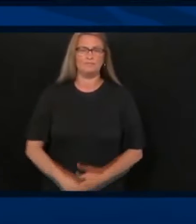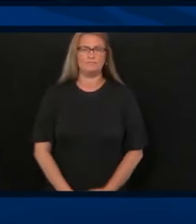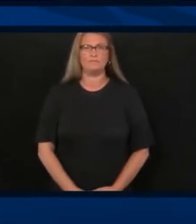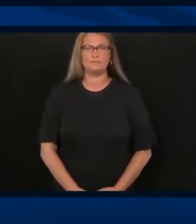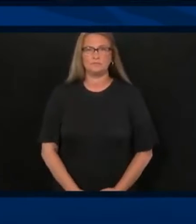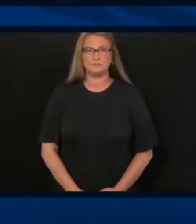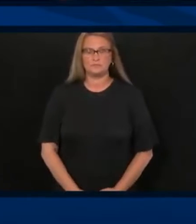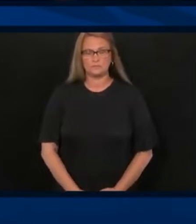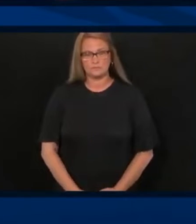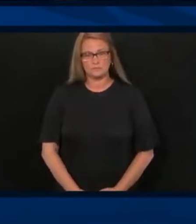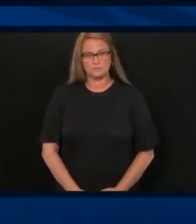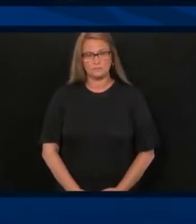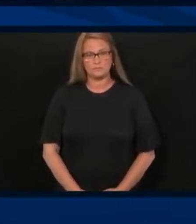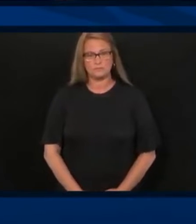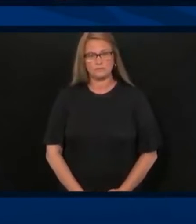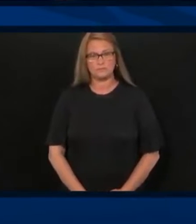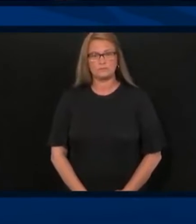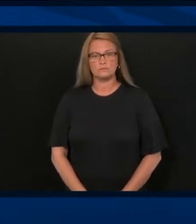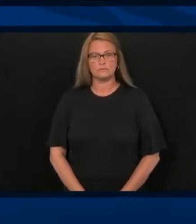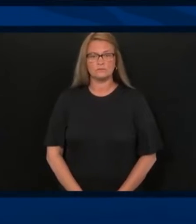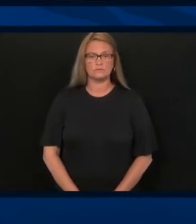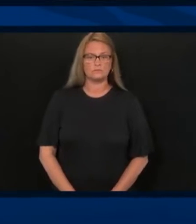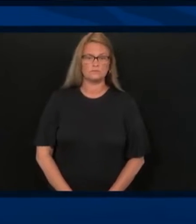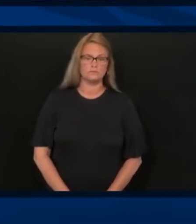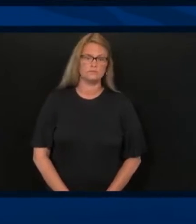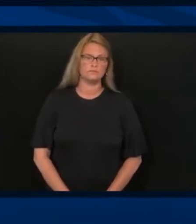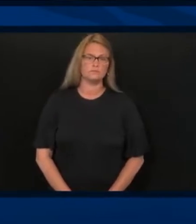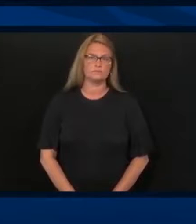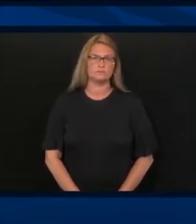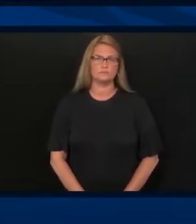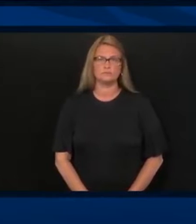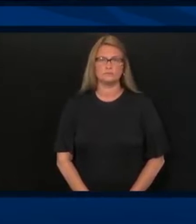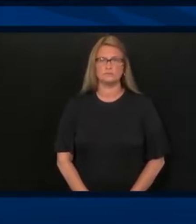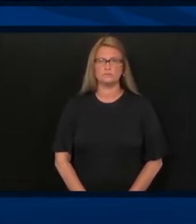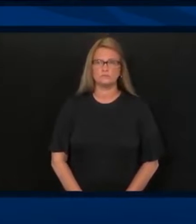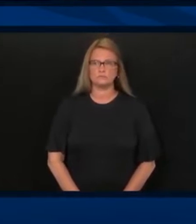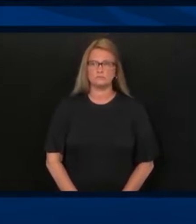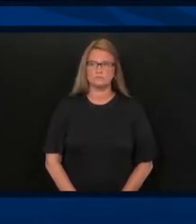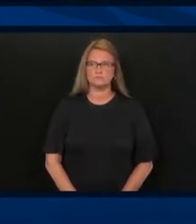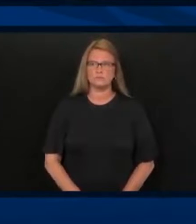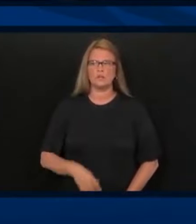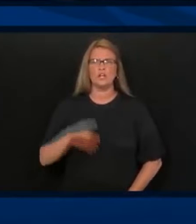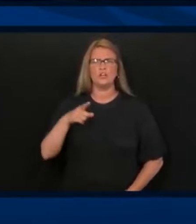Governor, why have you resisted debating your Republican primary challenges?